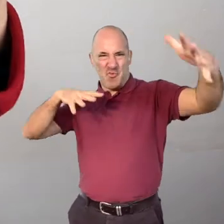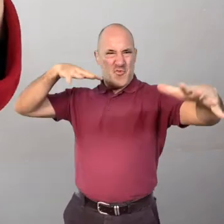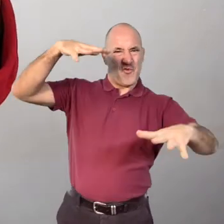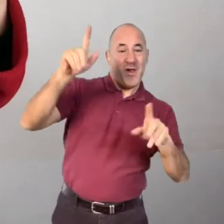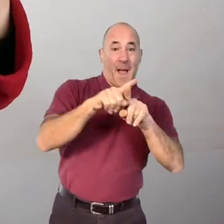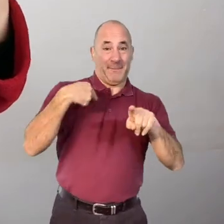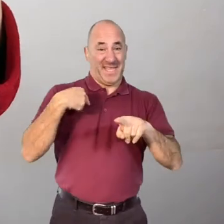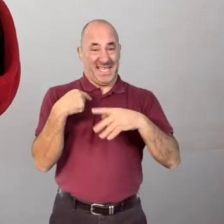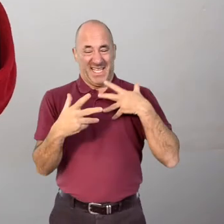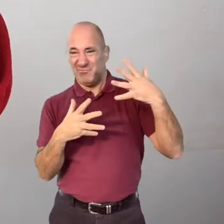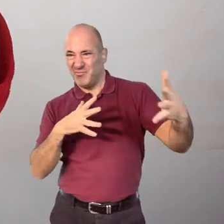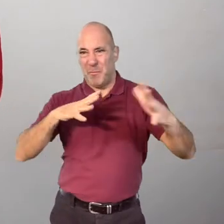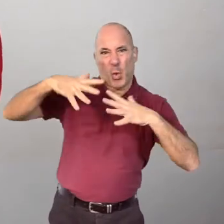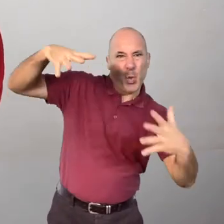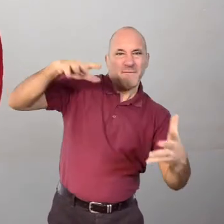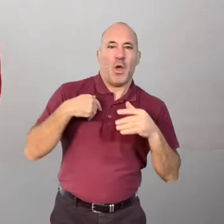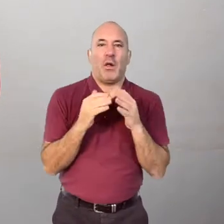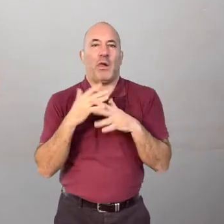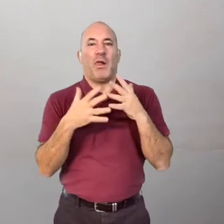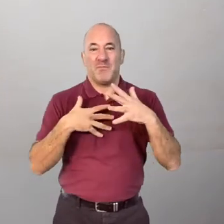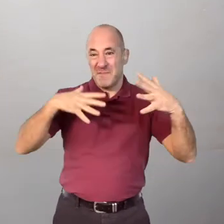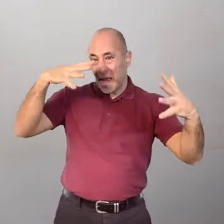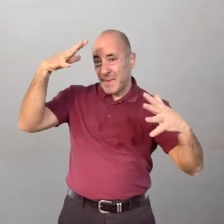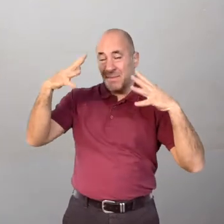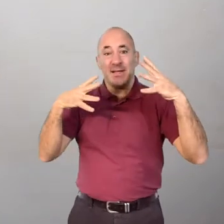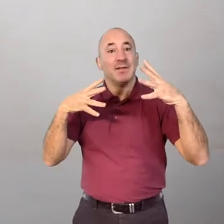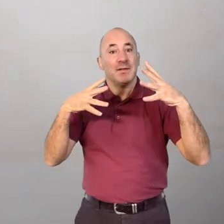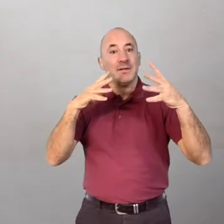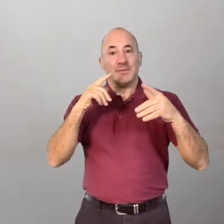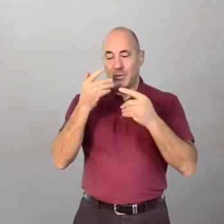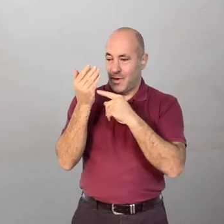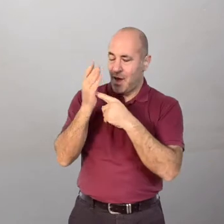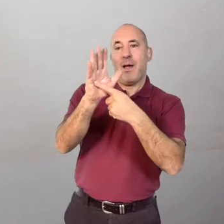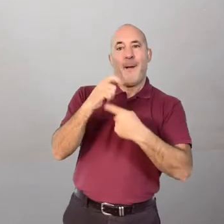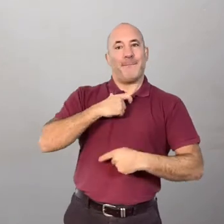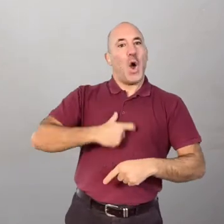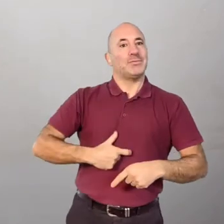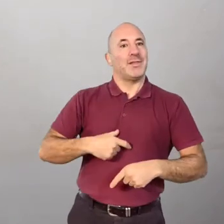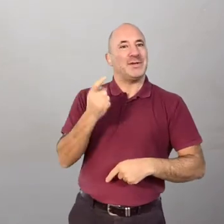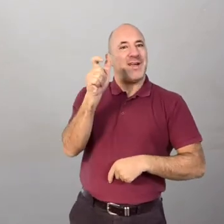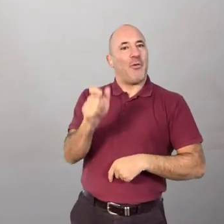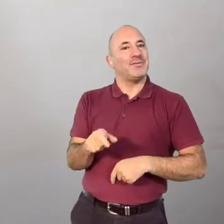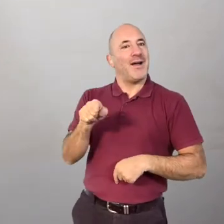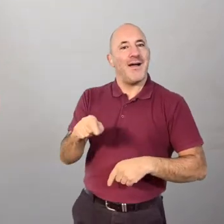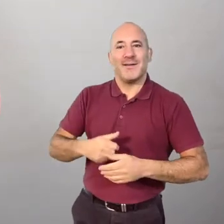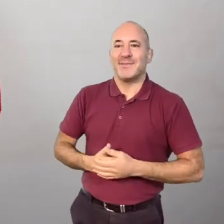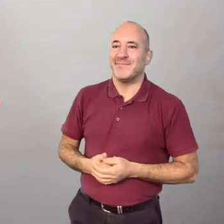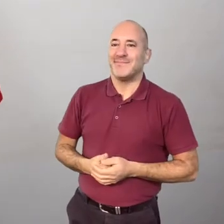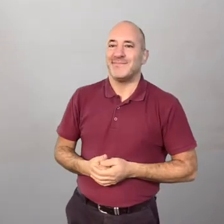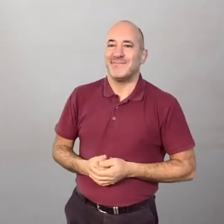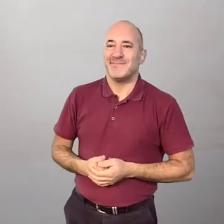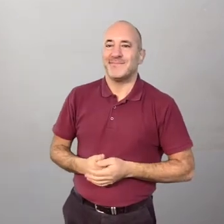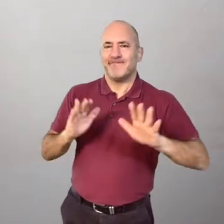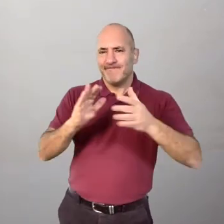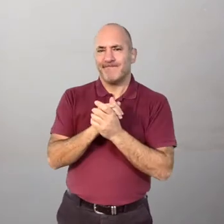like I'm doing now, raising my hands above my head to symbolise a character. So,